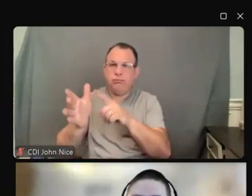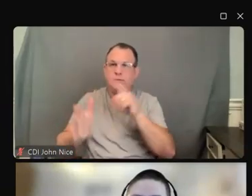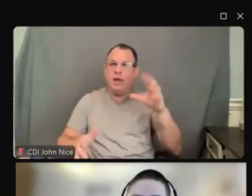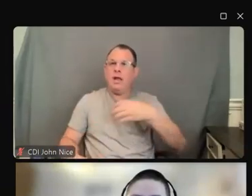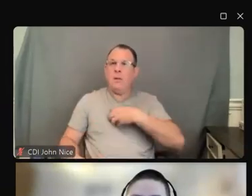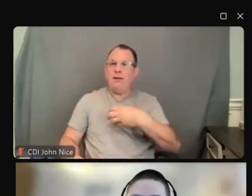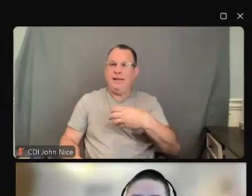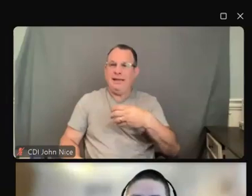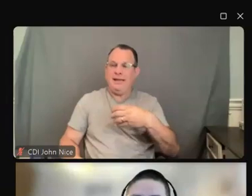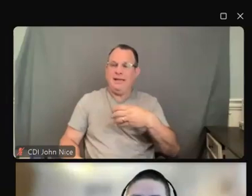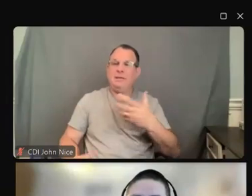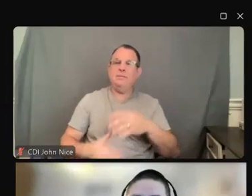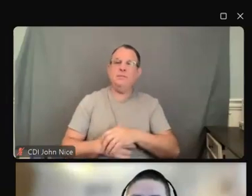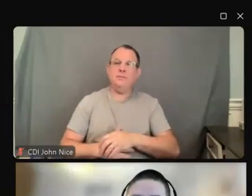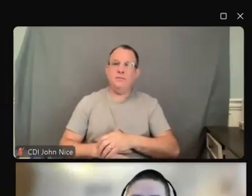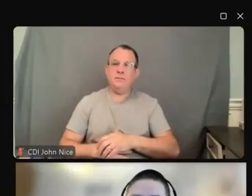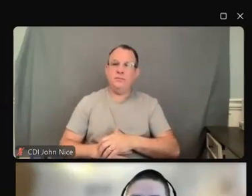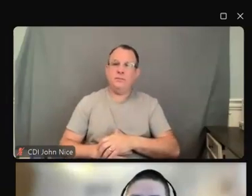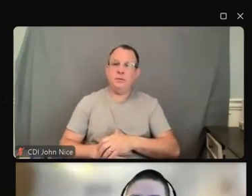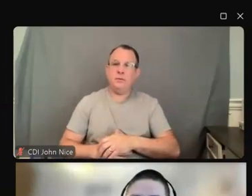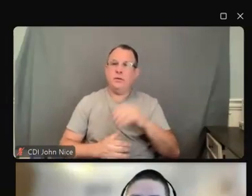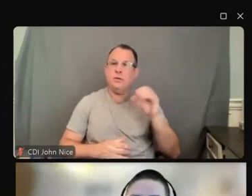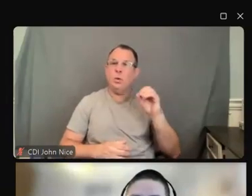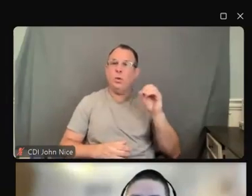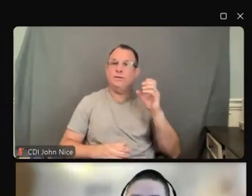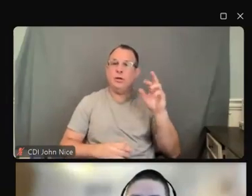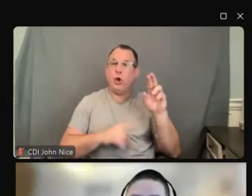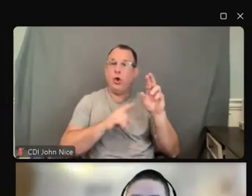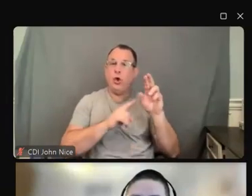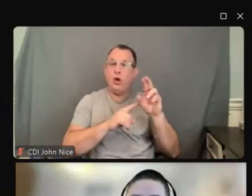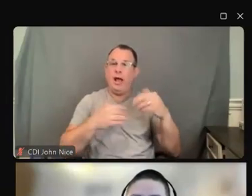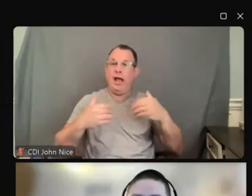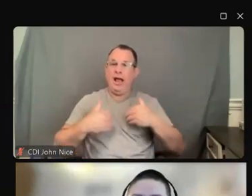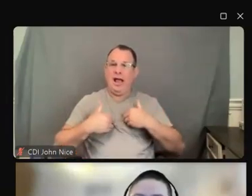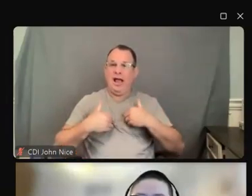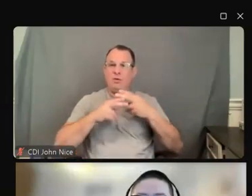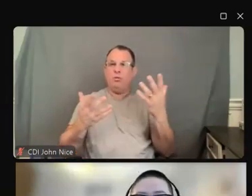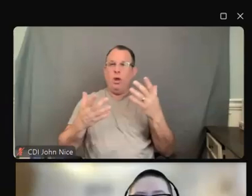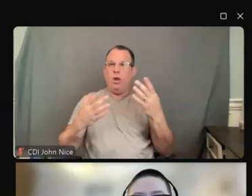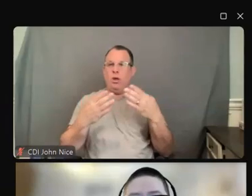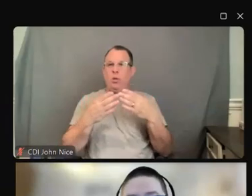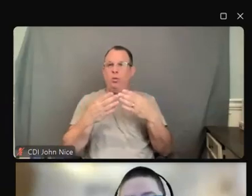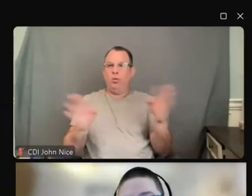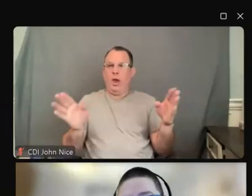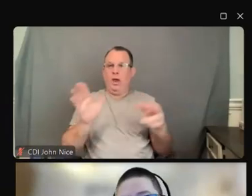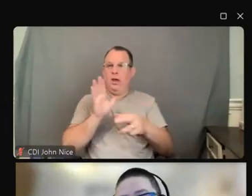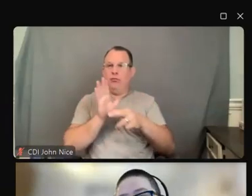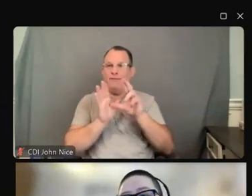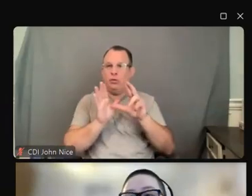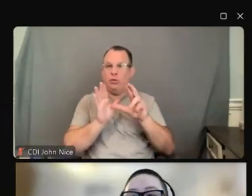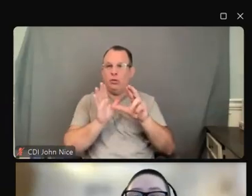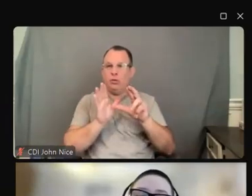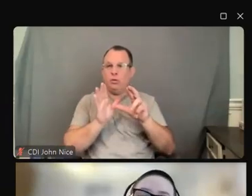OCR is determined to conduct what we call a broad review of the hospital